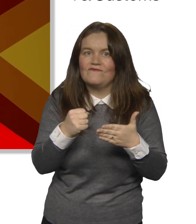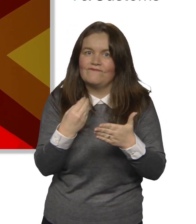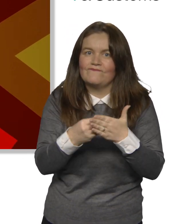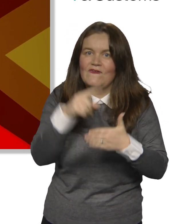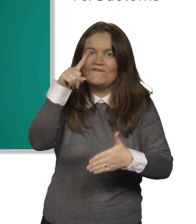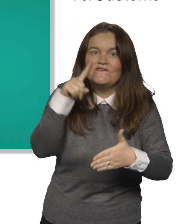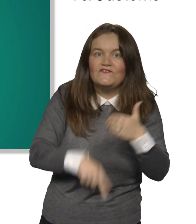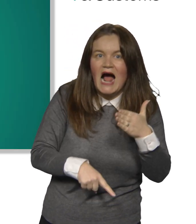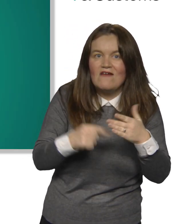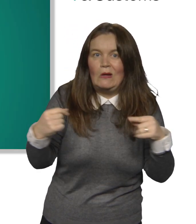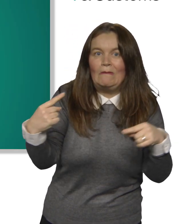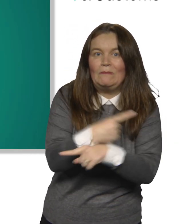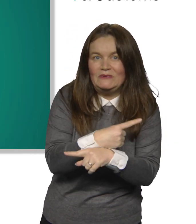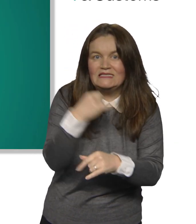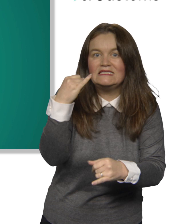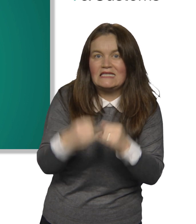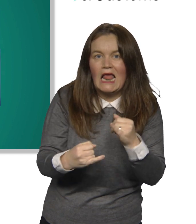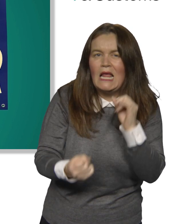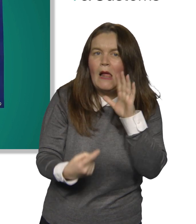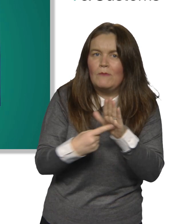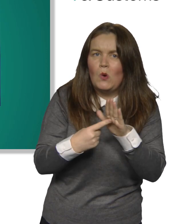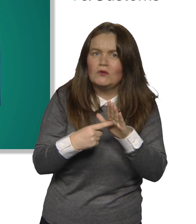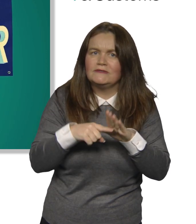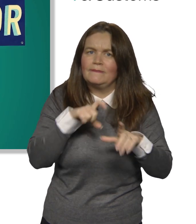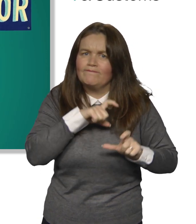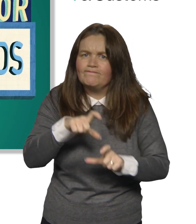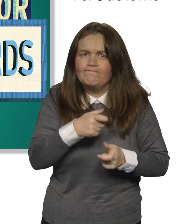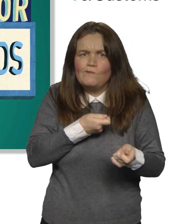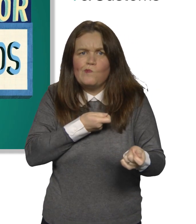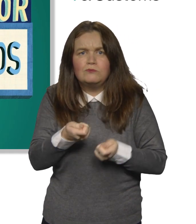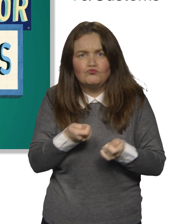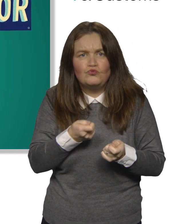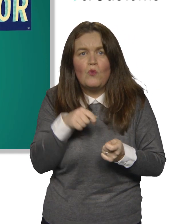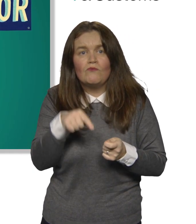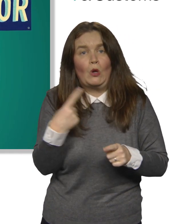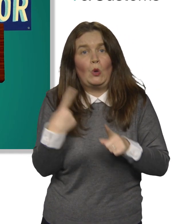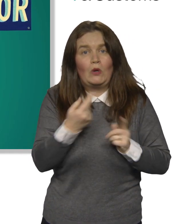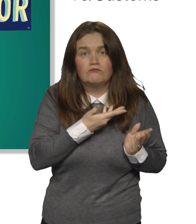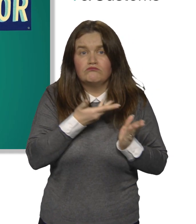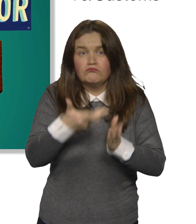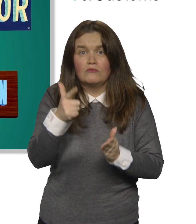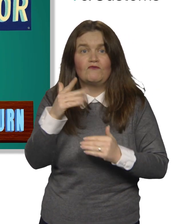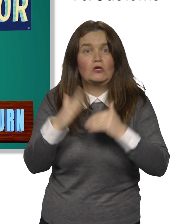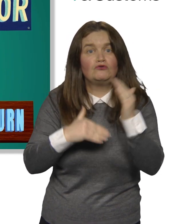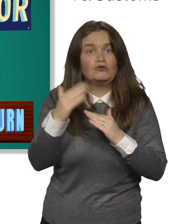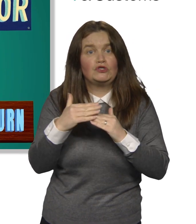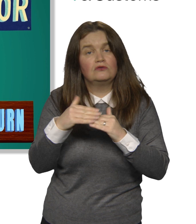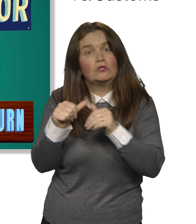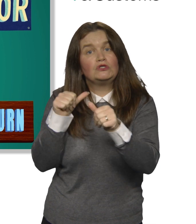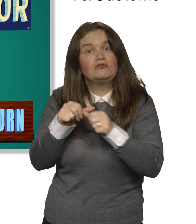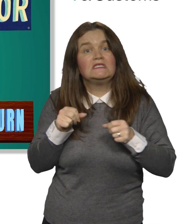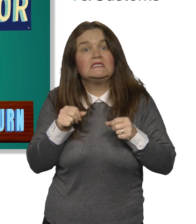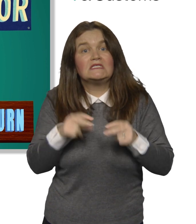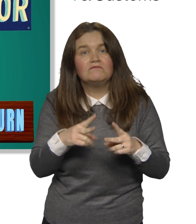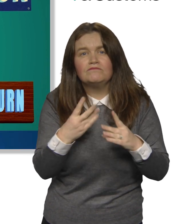So, it's important to stay on top of things. So that's a very quick introduction to the construction industry scheme and some of the things you'll need to